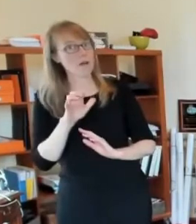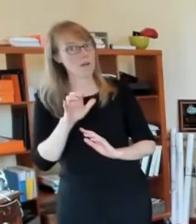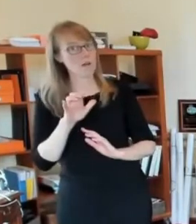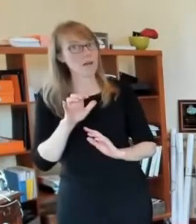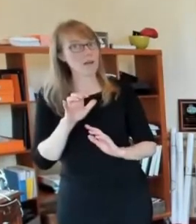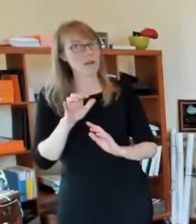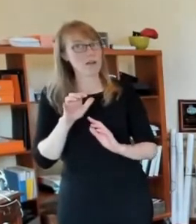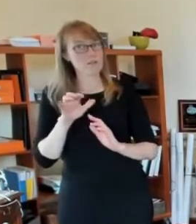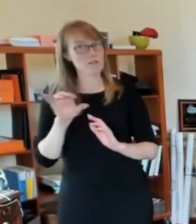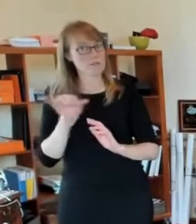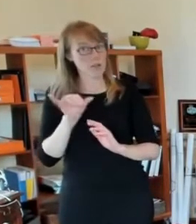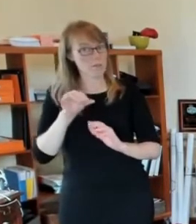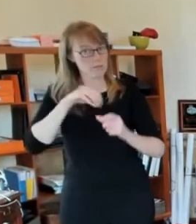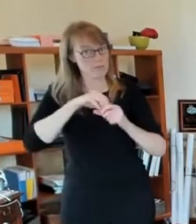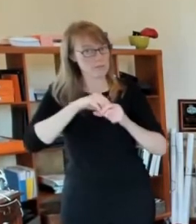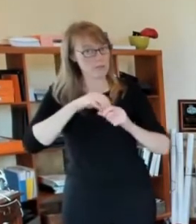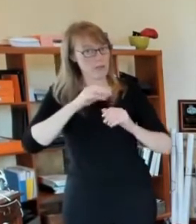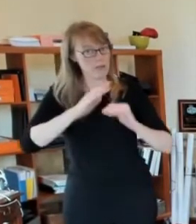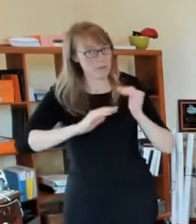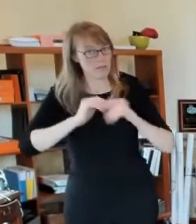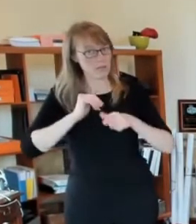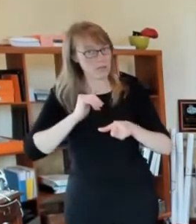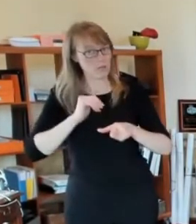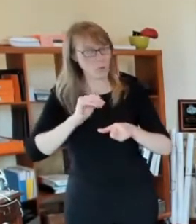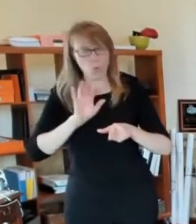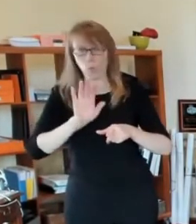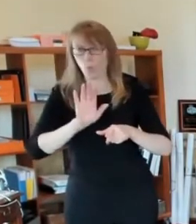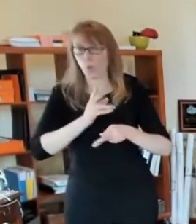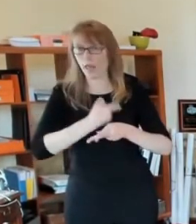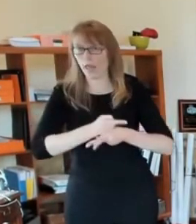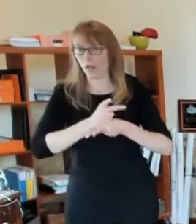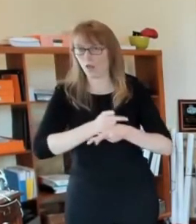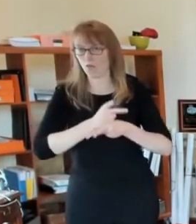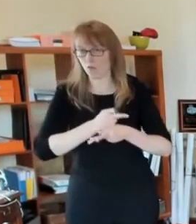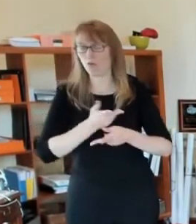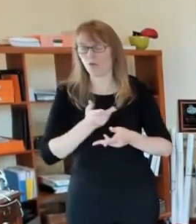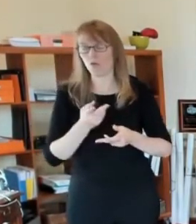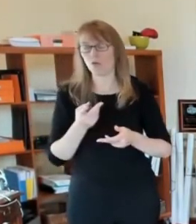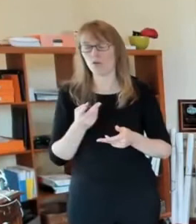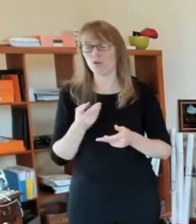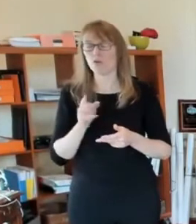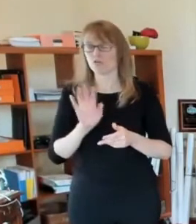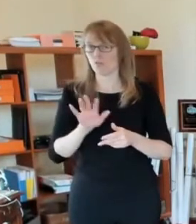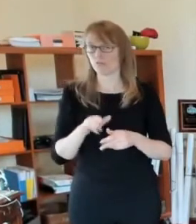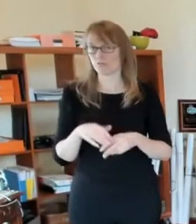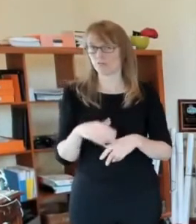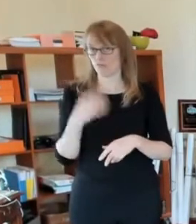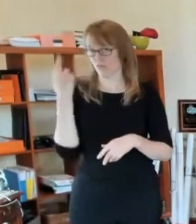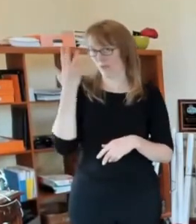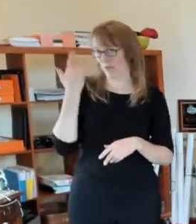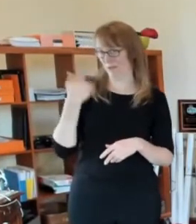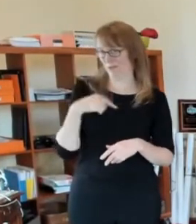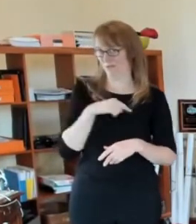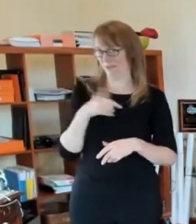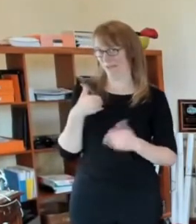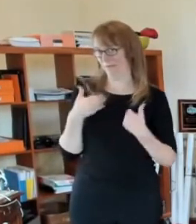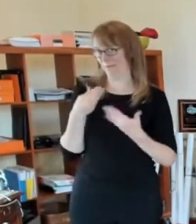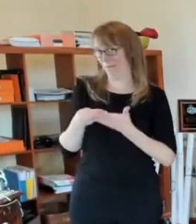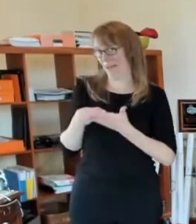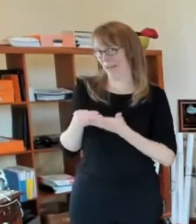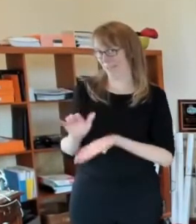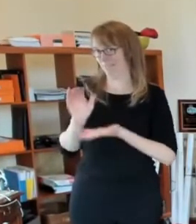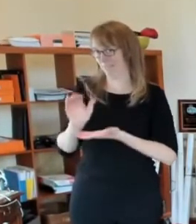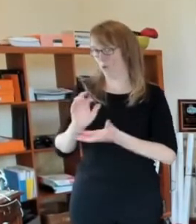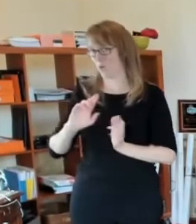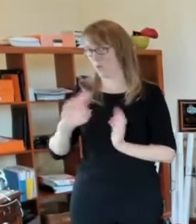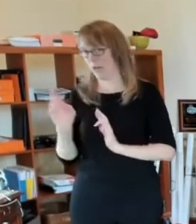utility assistance to help you with that. And then finally, we talked